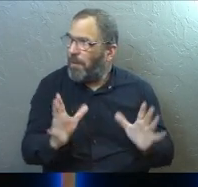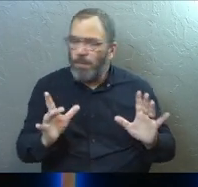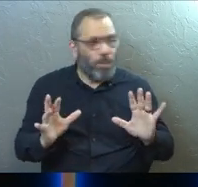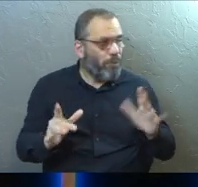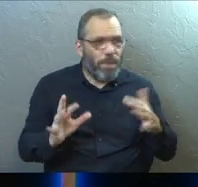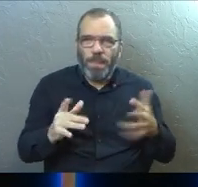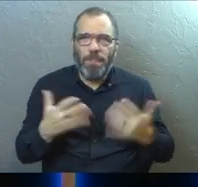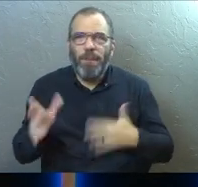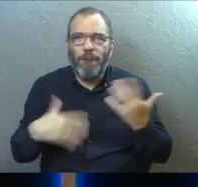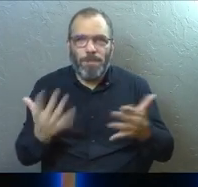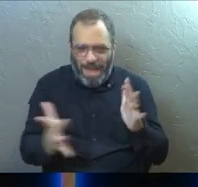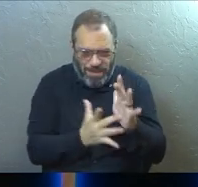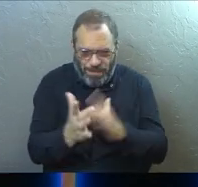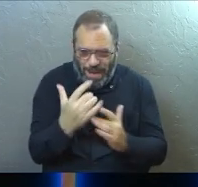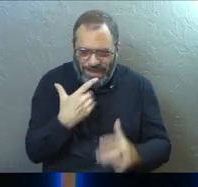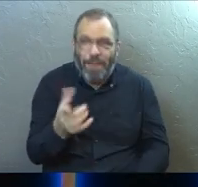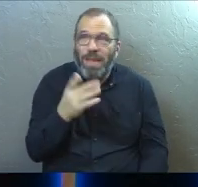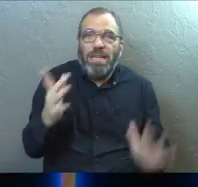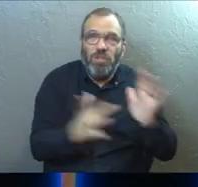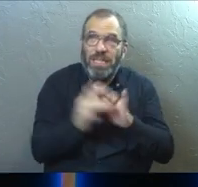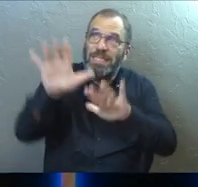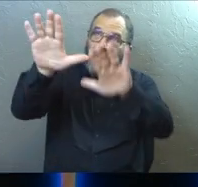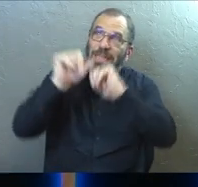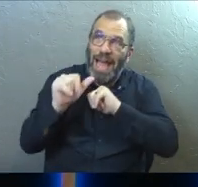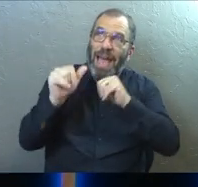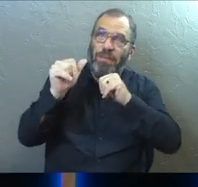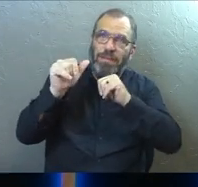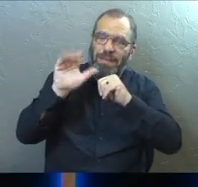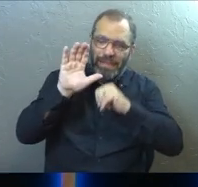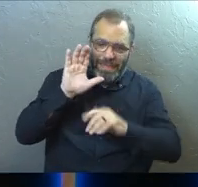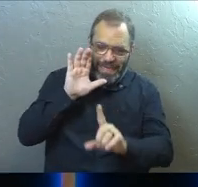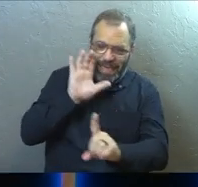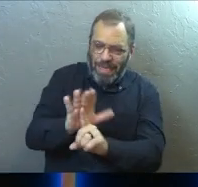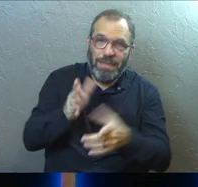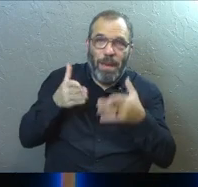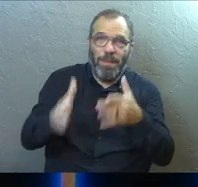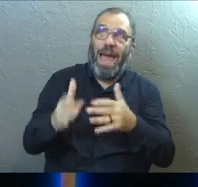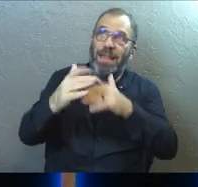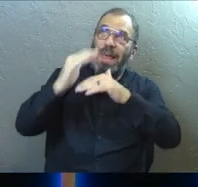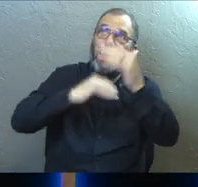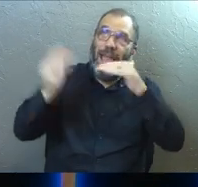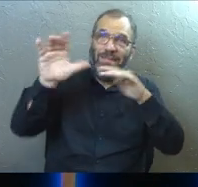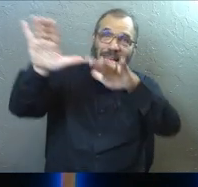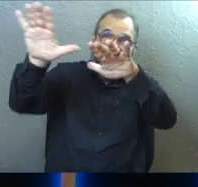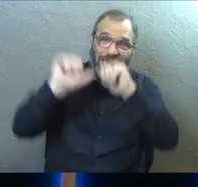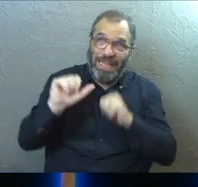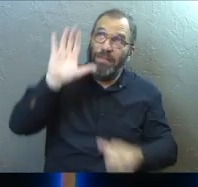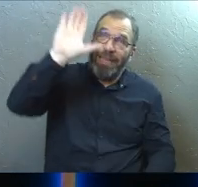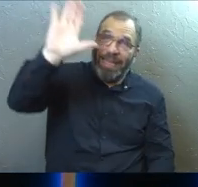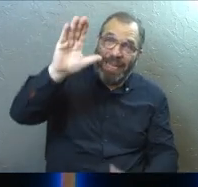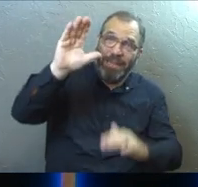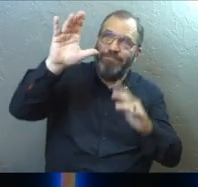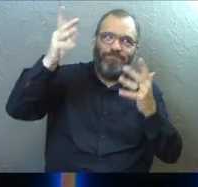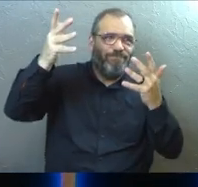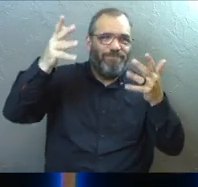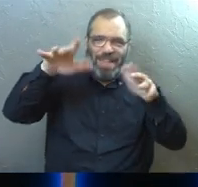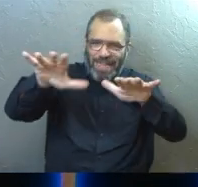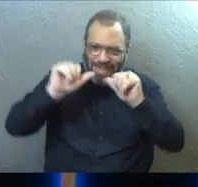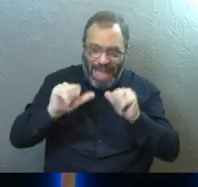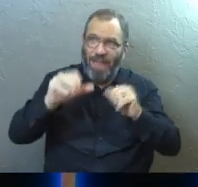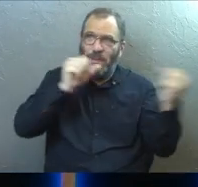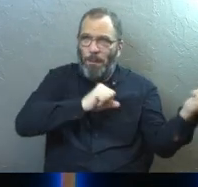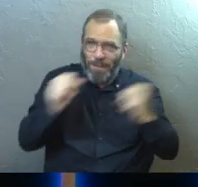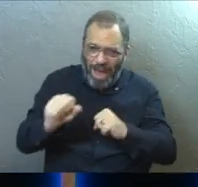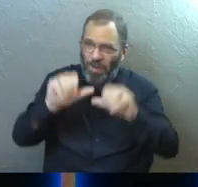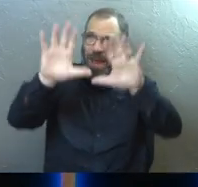just Bible speak for he left his path behind, right? Like he left his agenda. He left